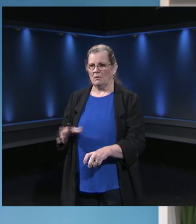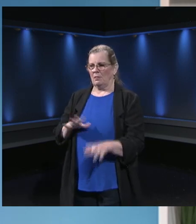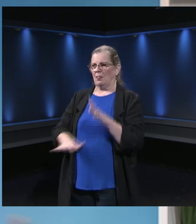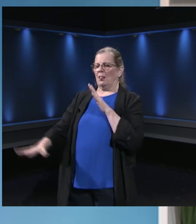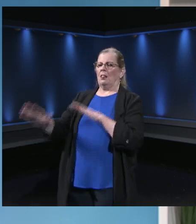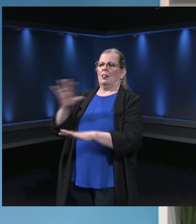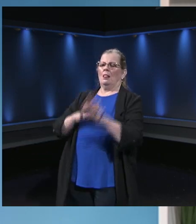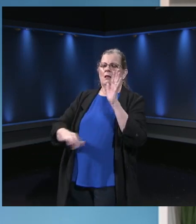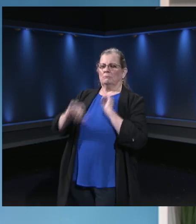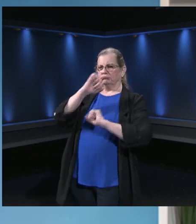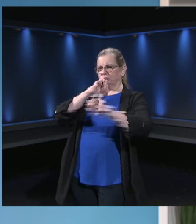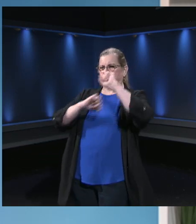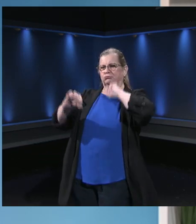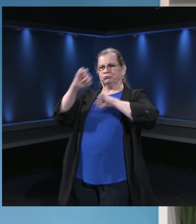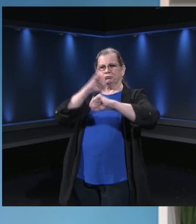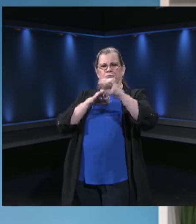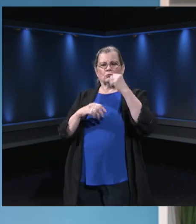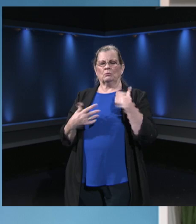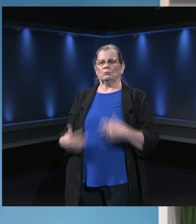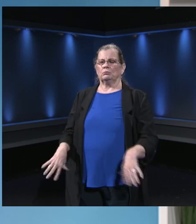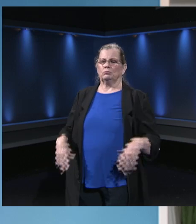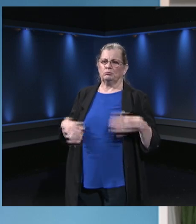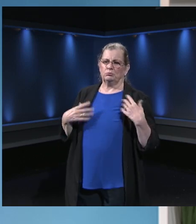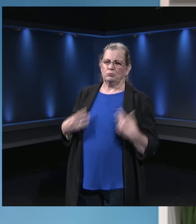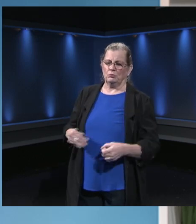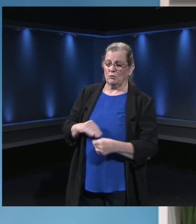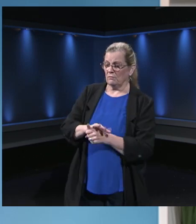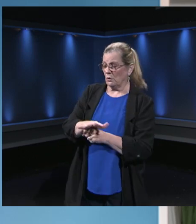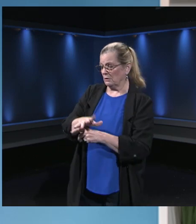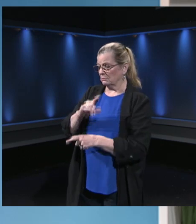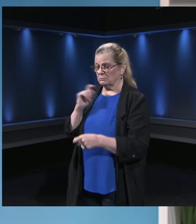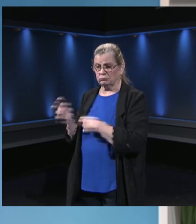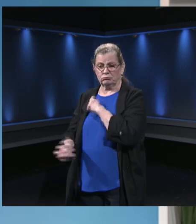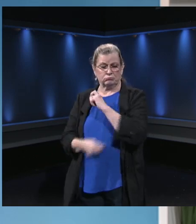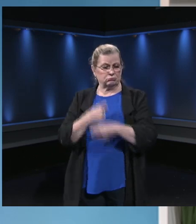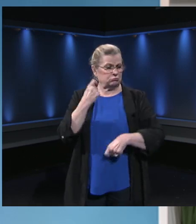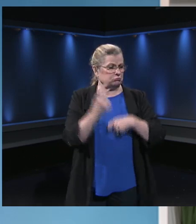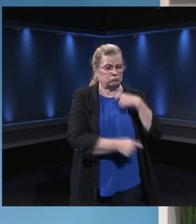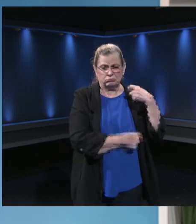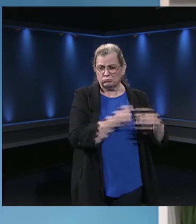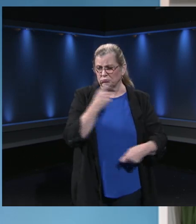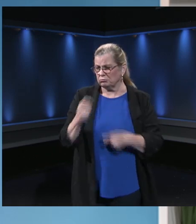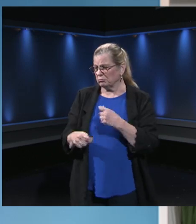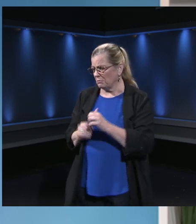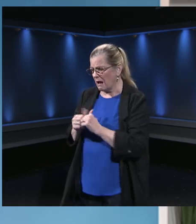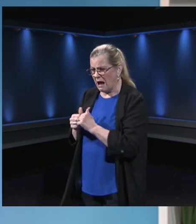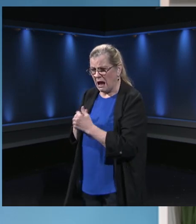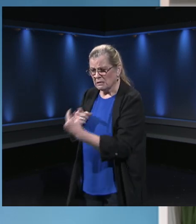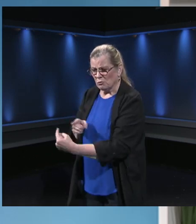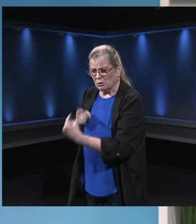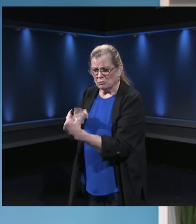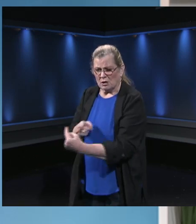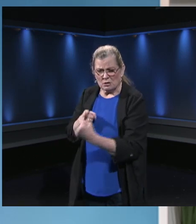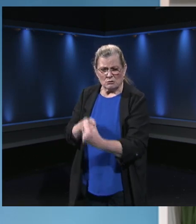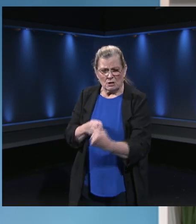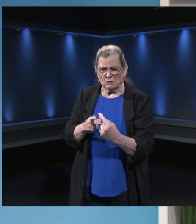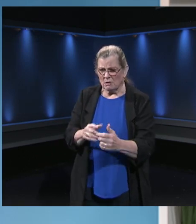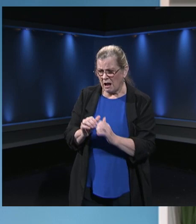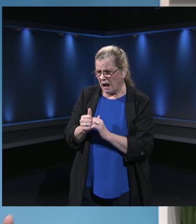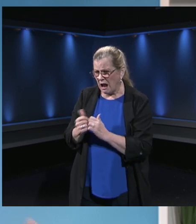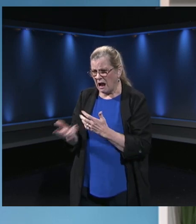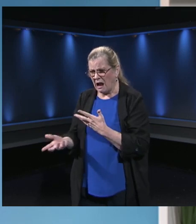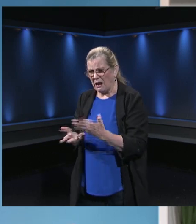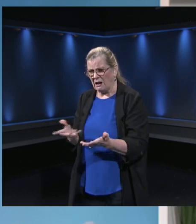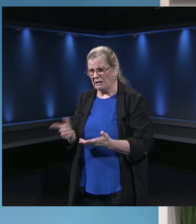around COVID were happening so fast in our world that we had to quickly figure out how to do support when not only were